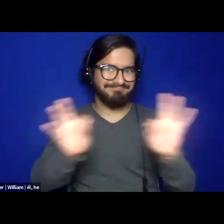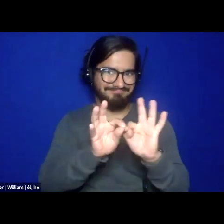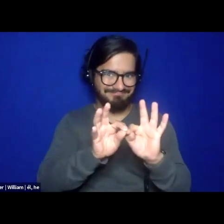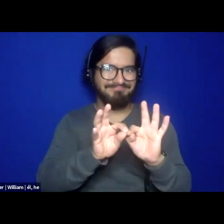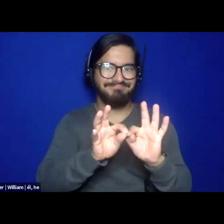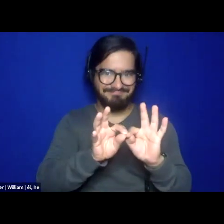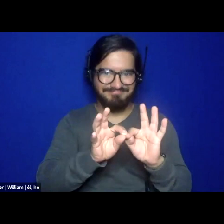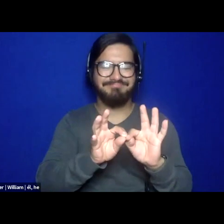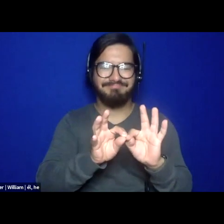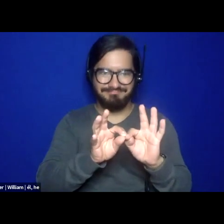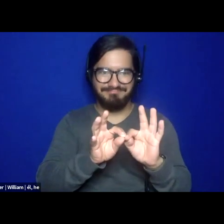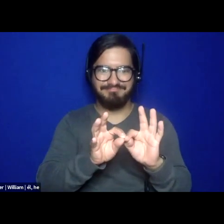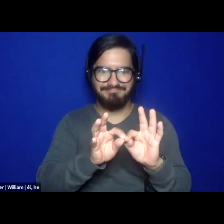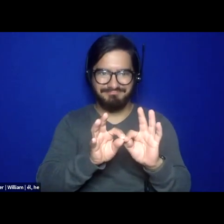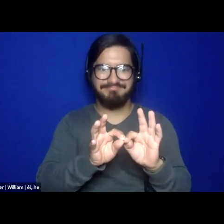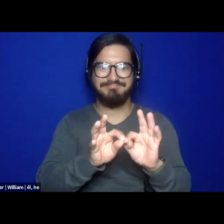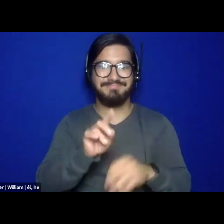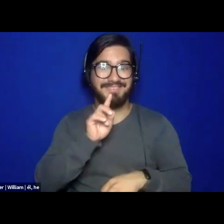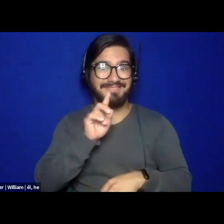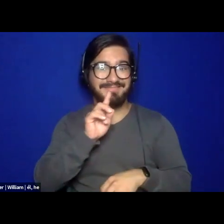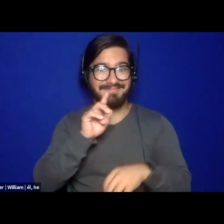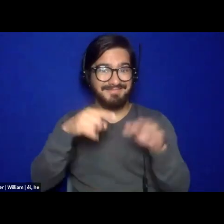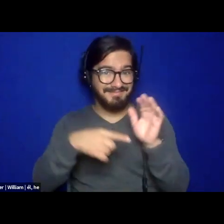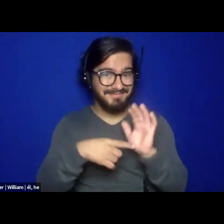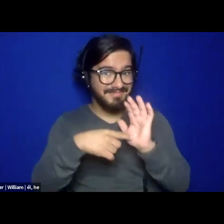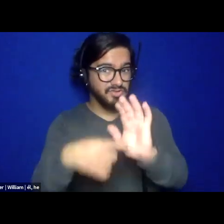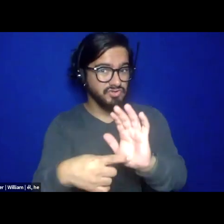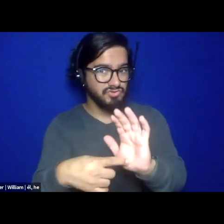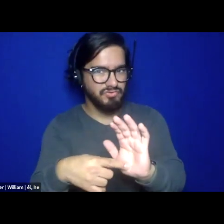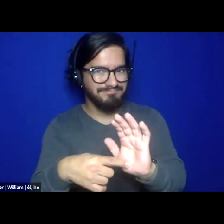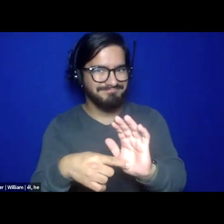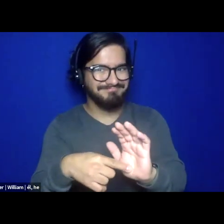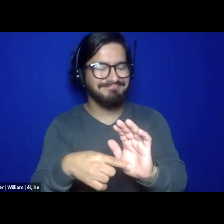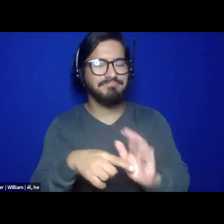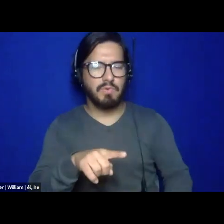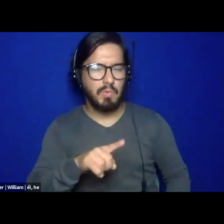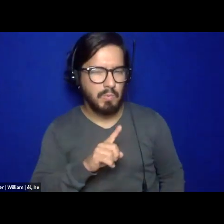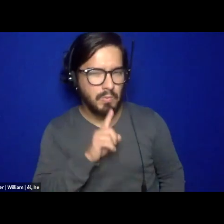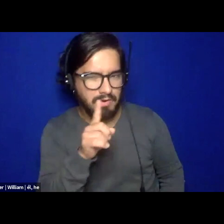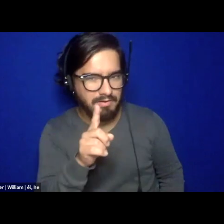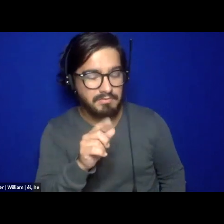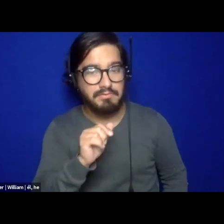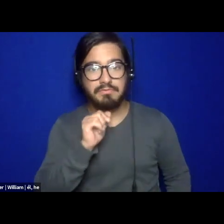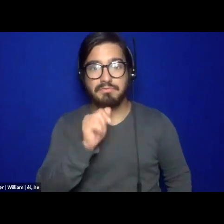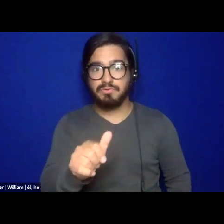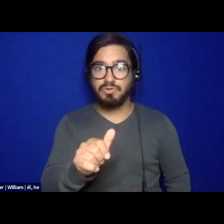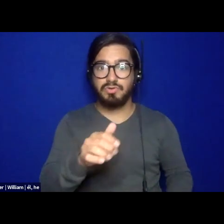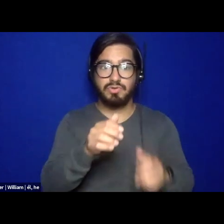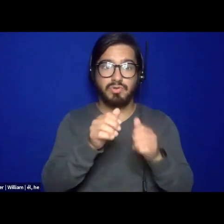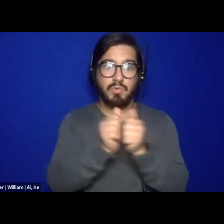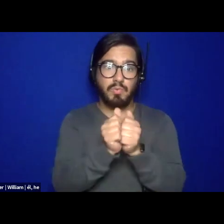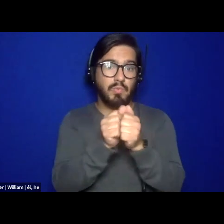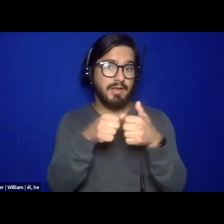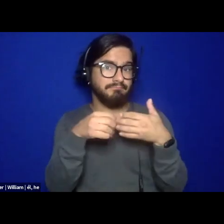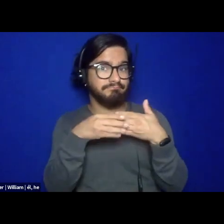show up, um, for real, not with the plastic, not with the book